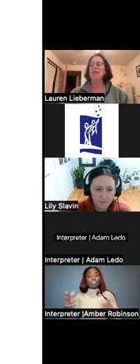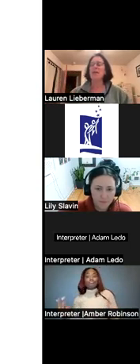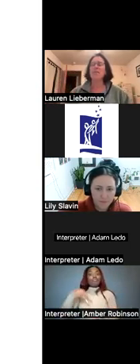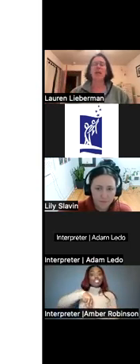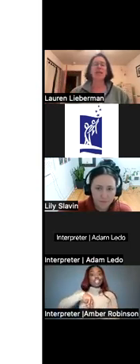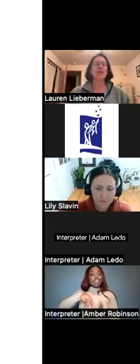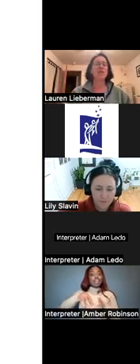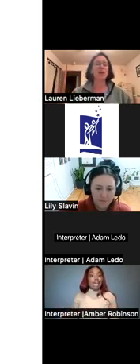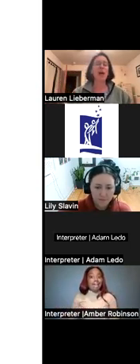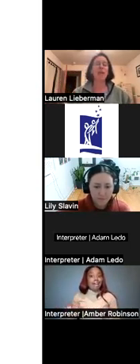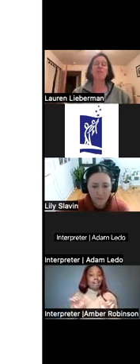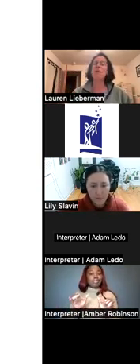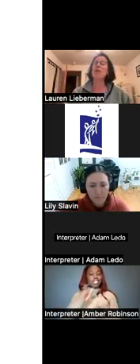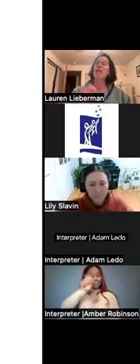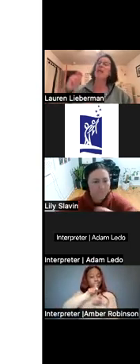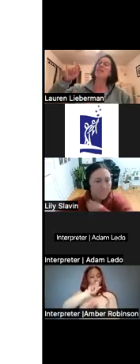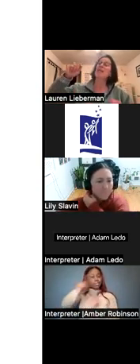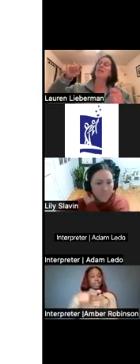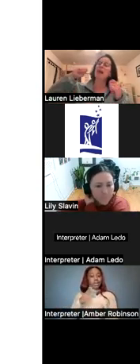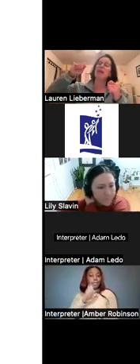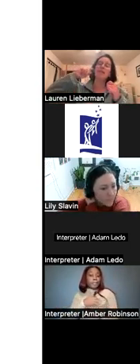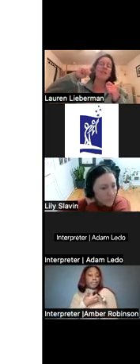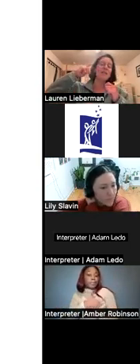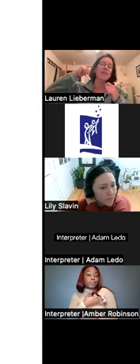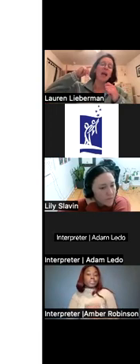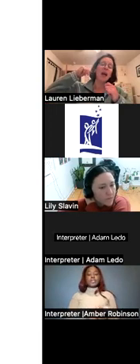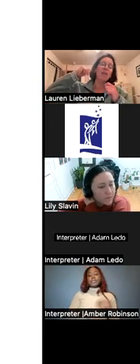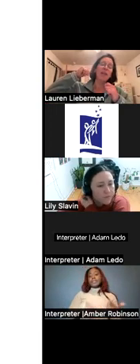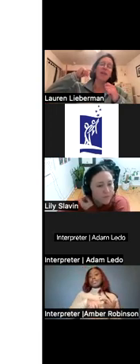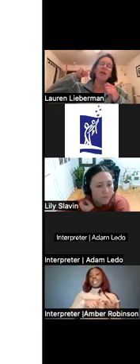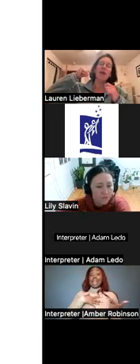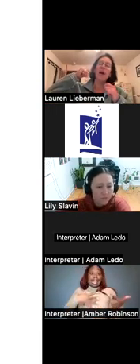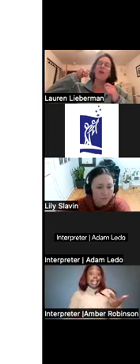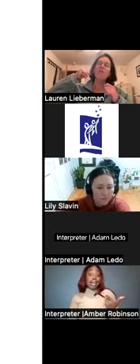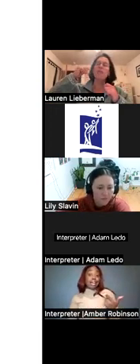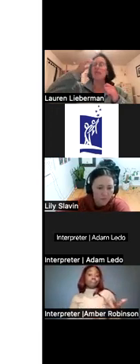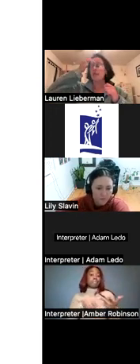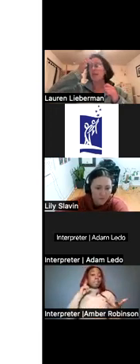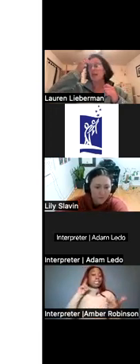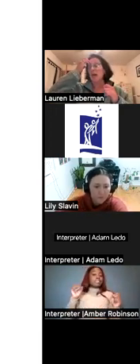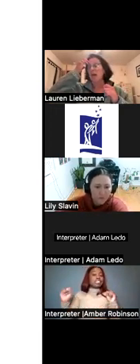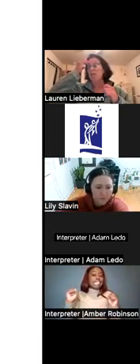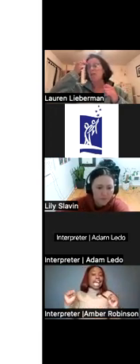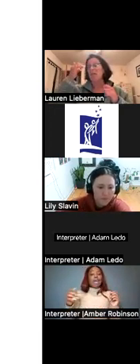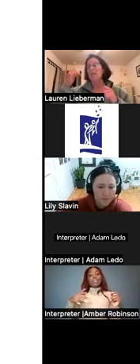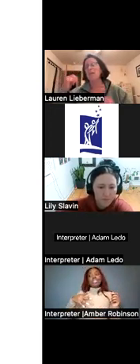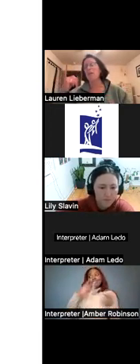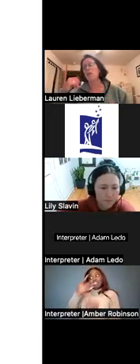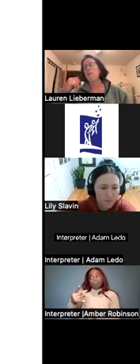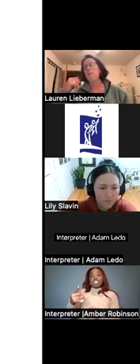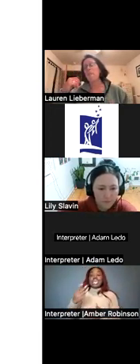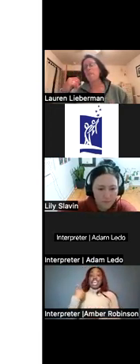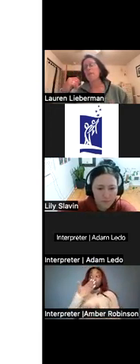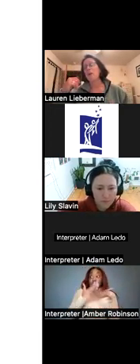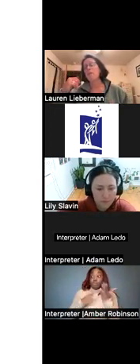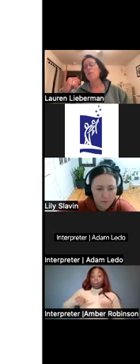active? Is it a certain kind of music? Is it lights? Is it a sound that they are interested in? I have some kids that